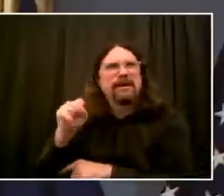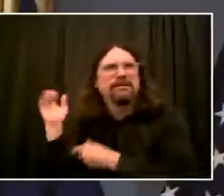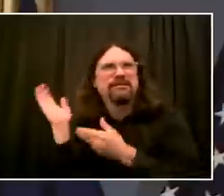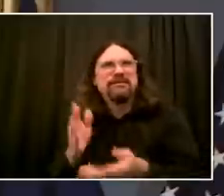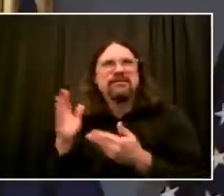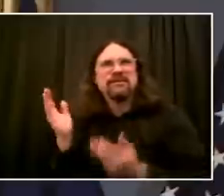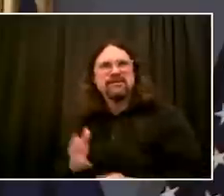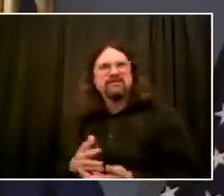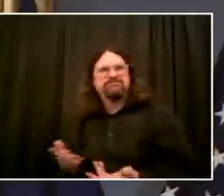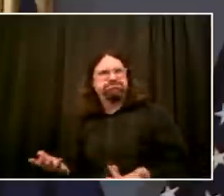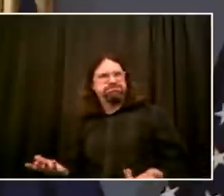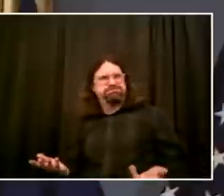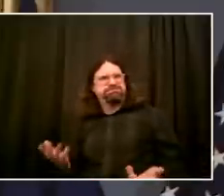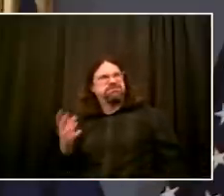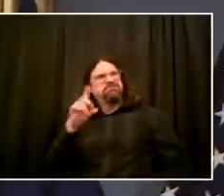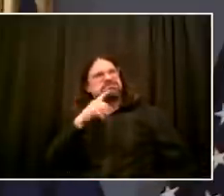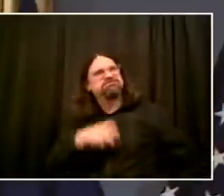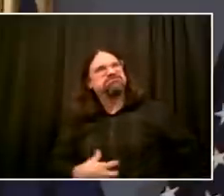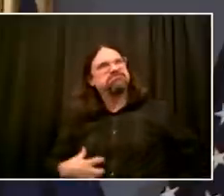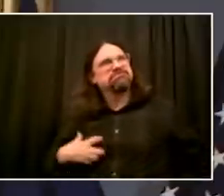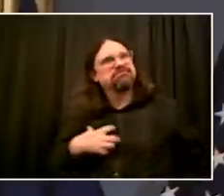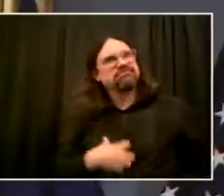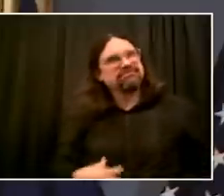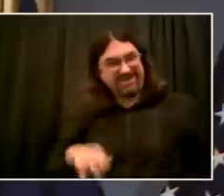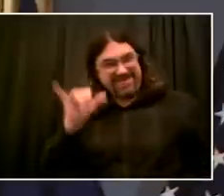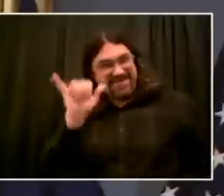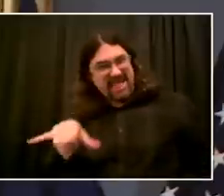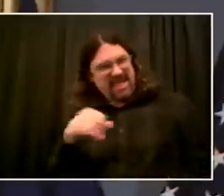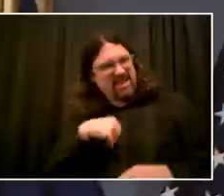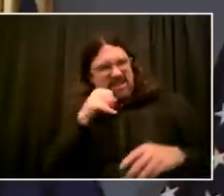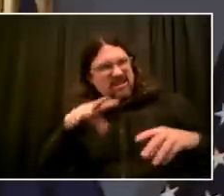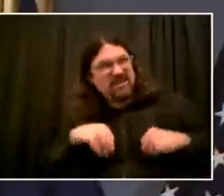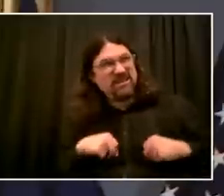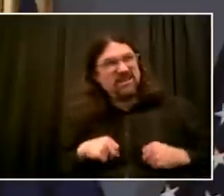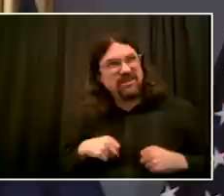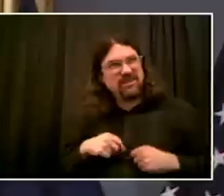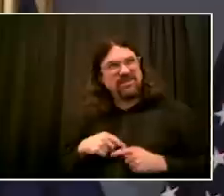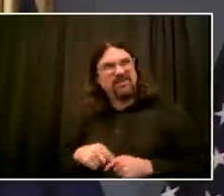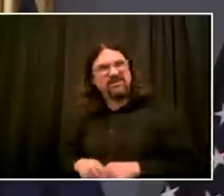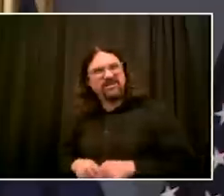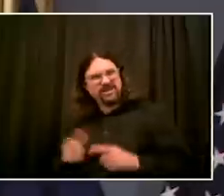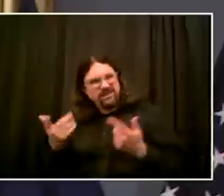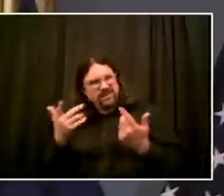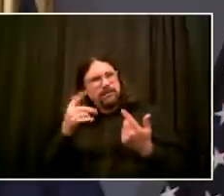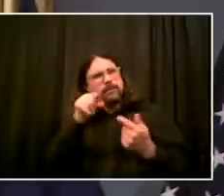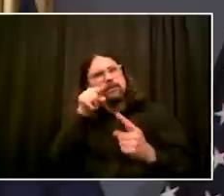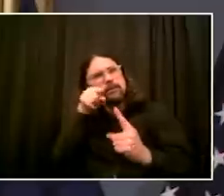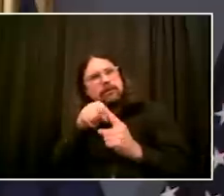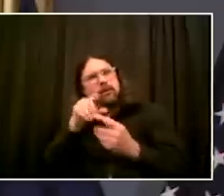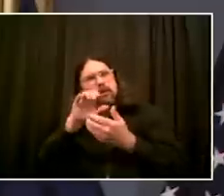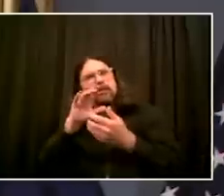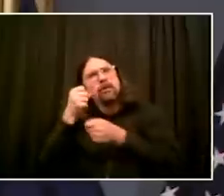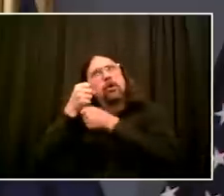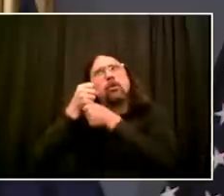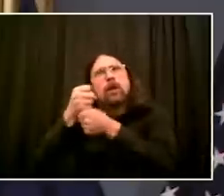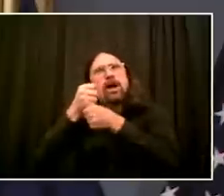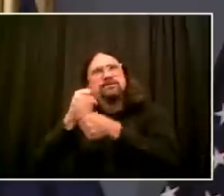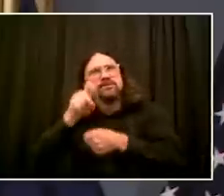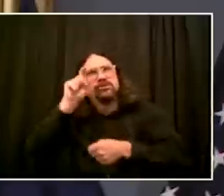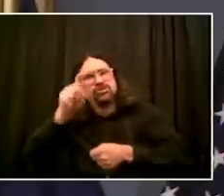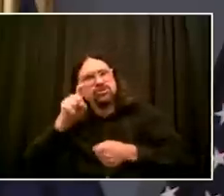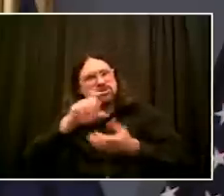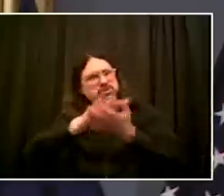danger if it creates deeper tension between police and community. It puts the lives of police officers in danger. So, no,